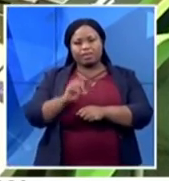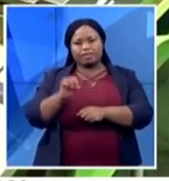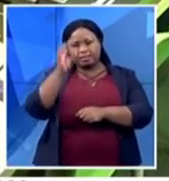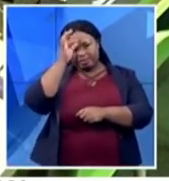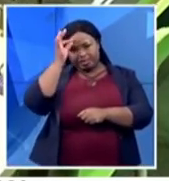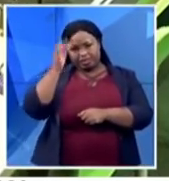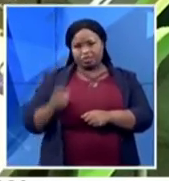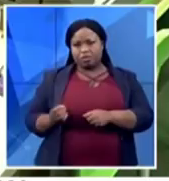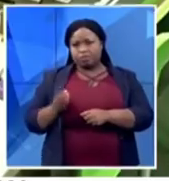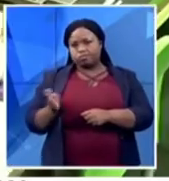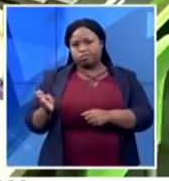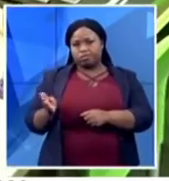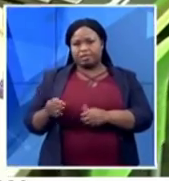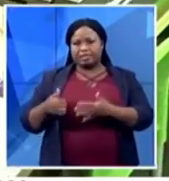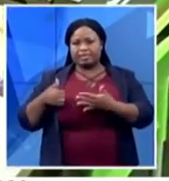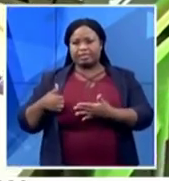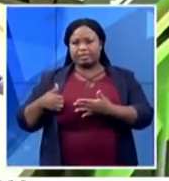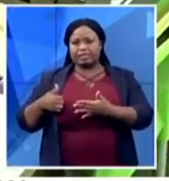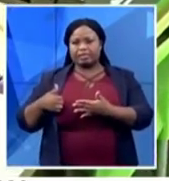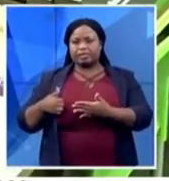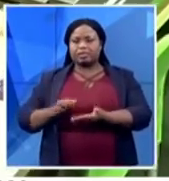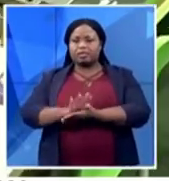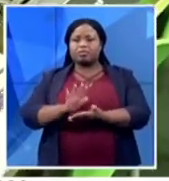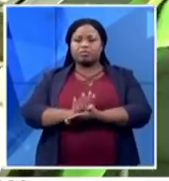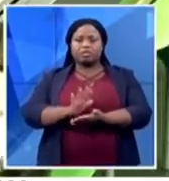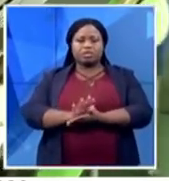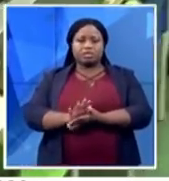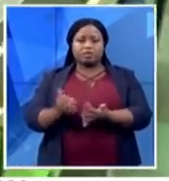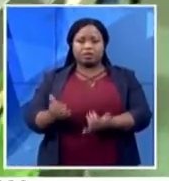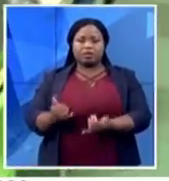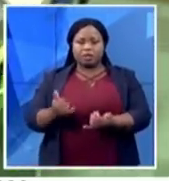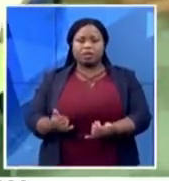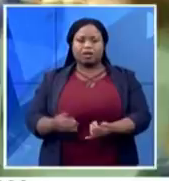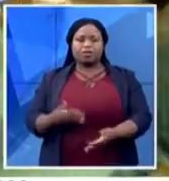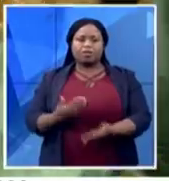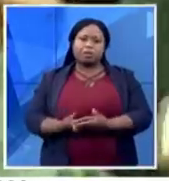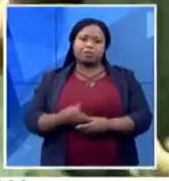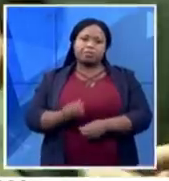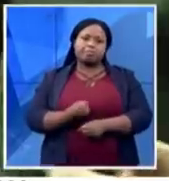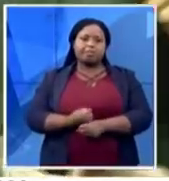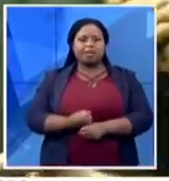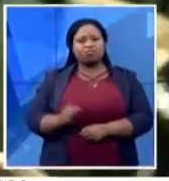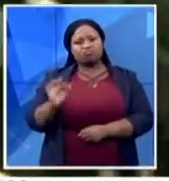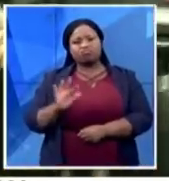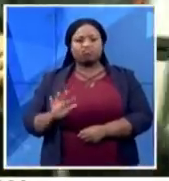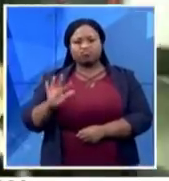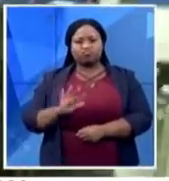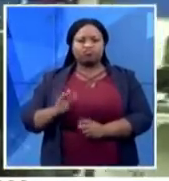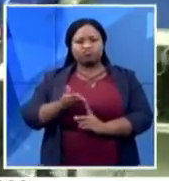running at the moment. And we can produce about, let's say, anything between 23 to about 30 a day.